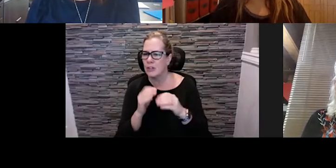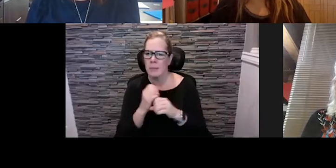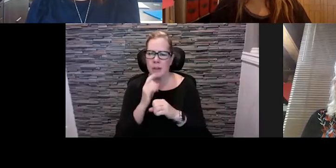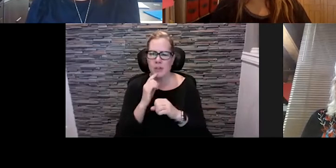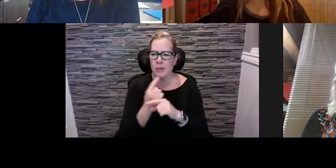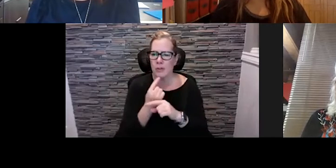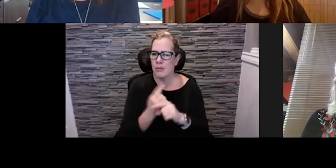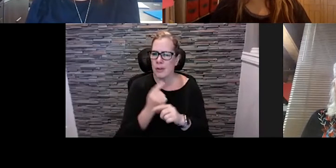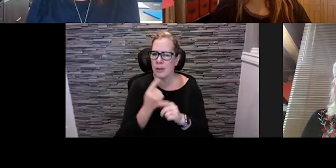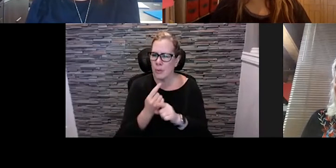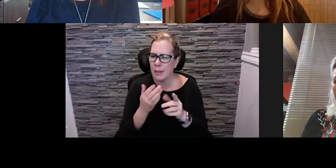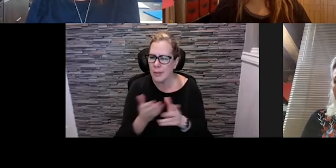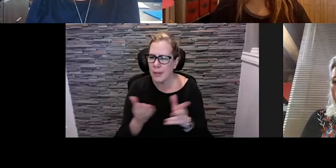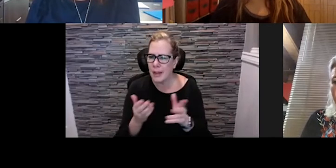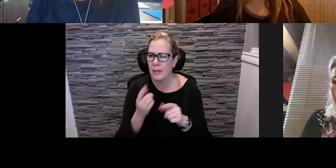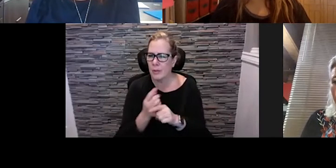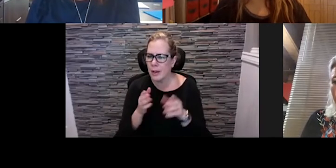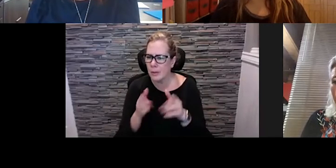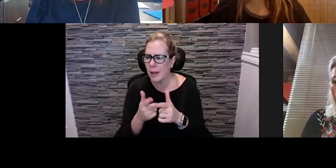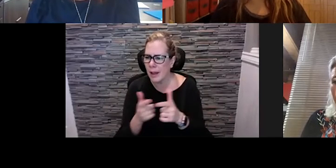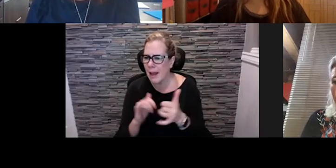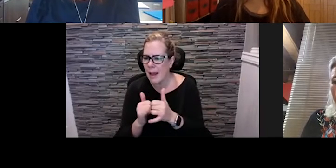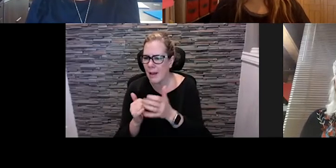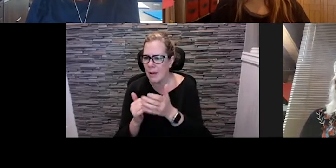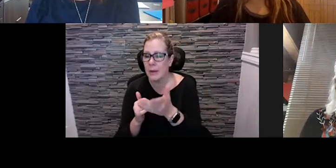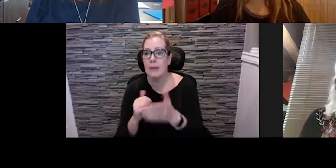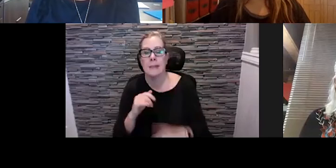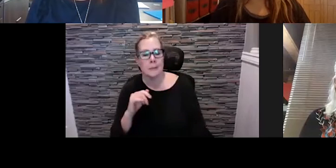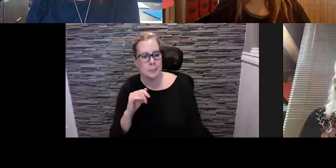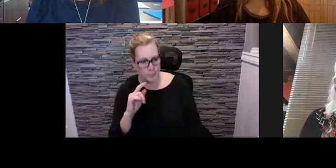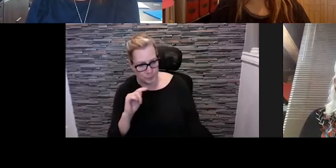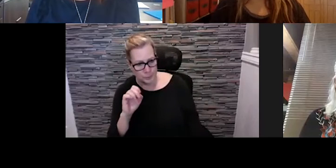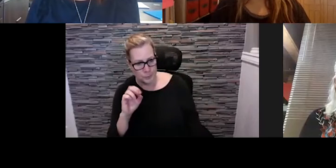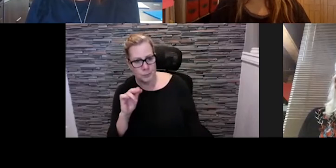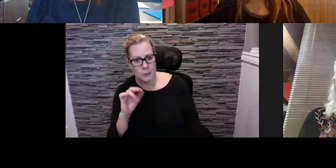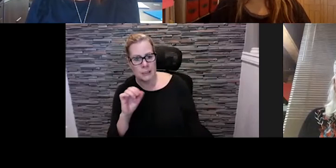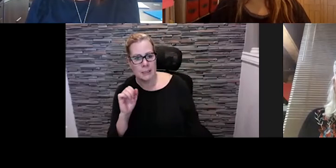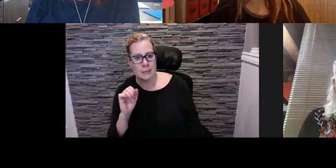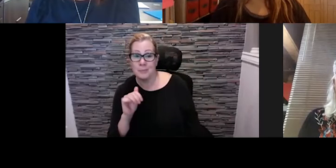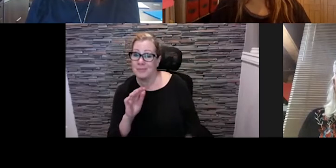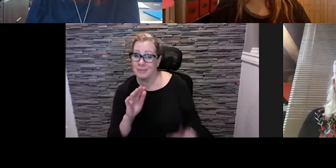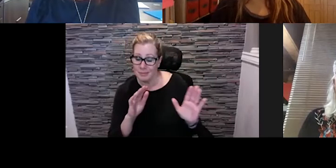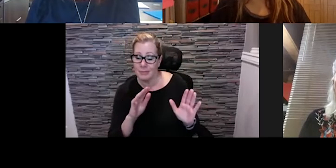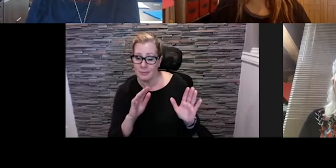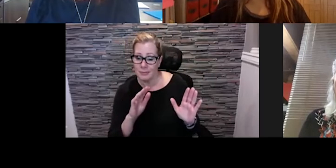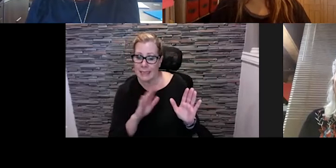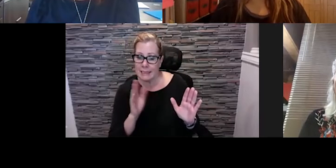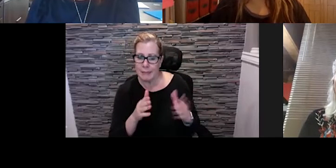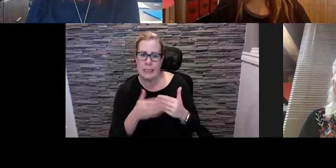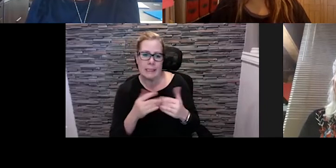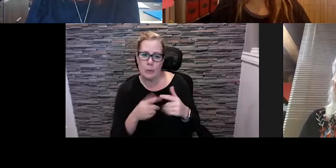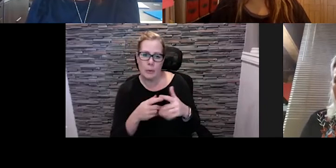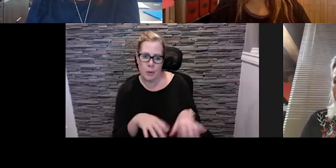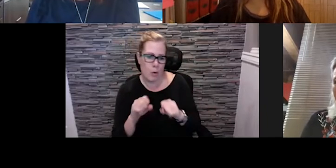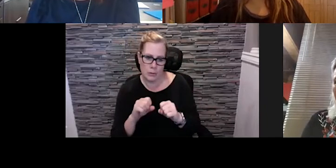that properly. Certainly, so I mean it's never an easy approach when we're hosting an event and everybody knows that that